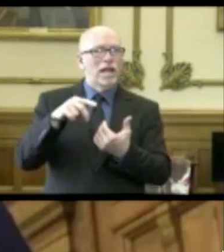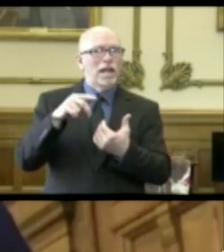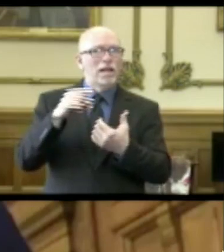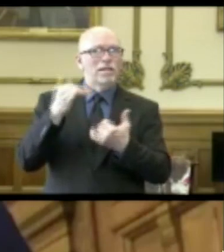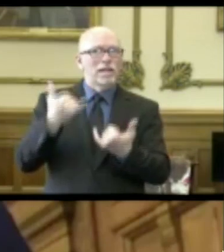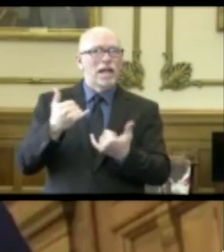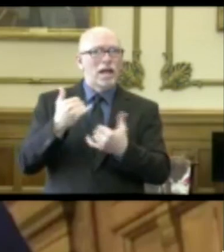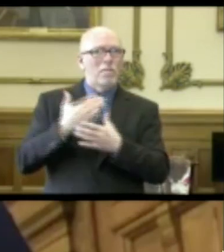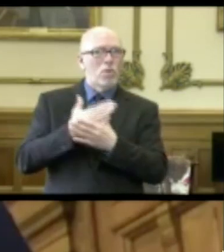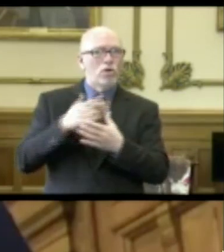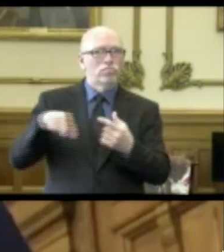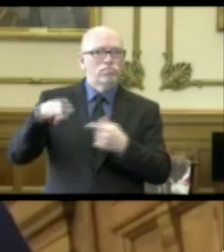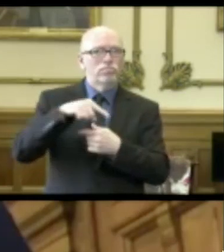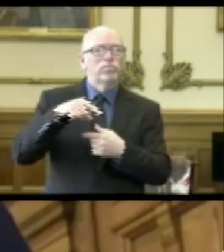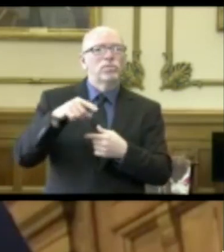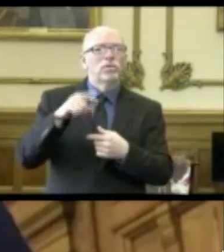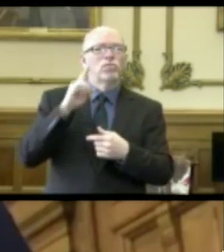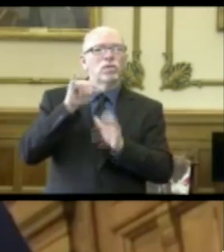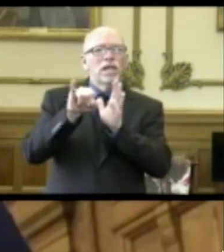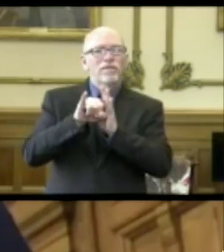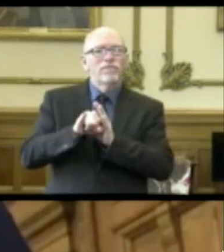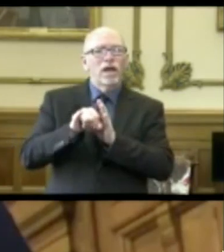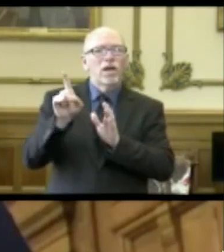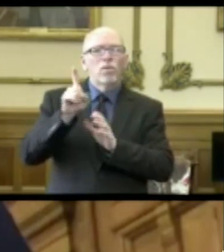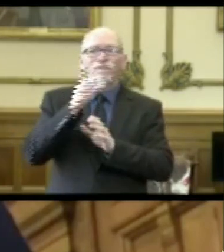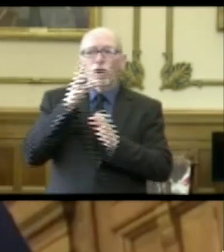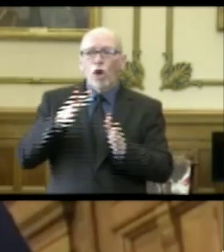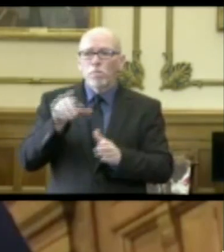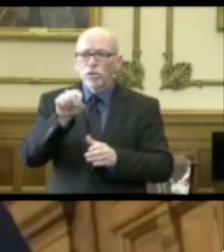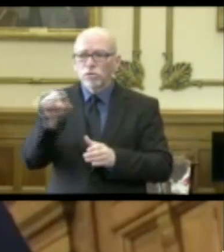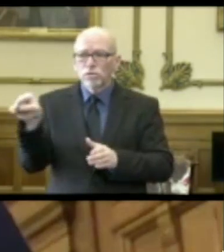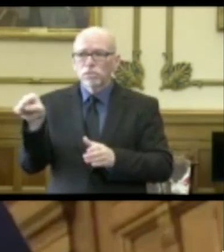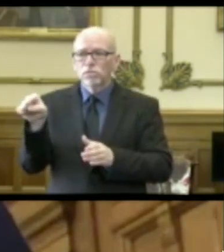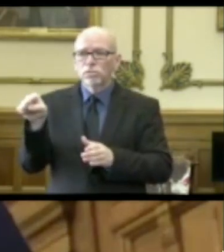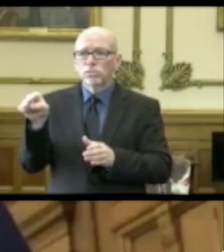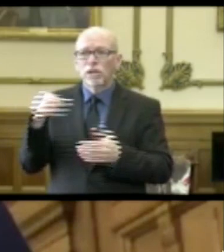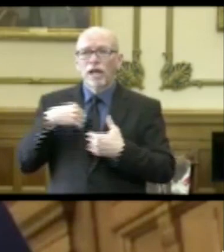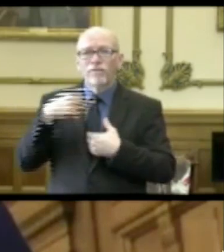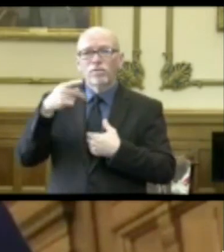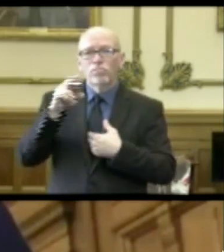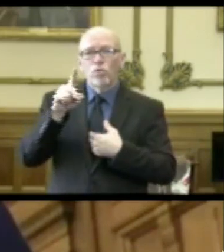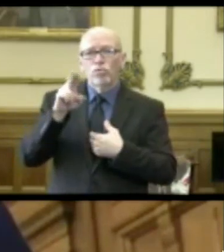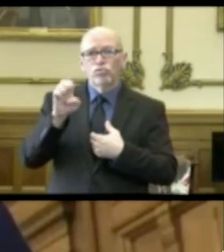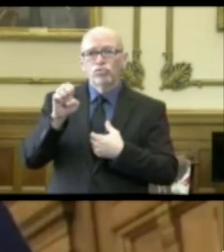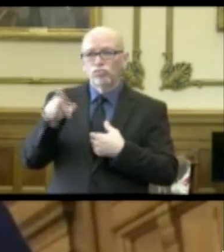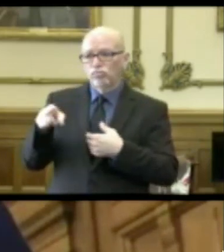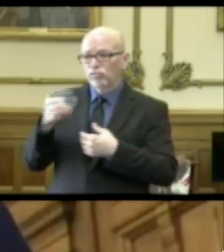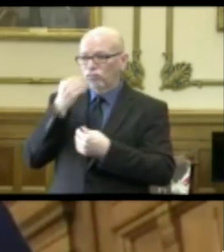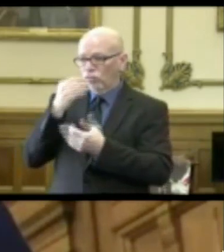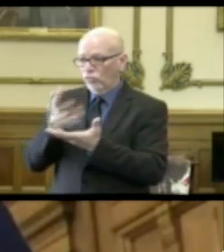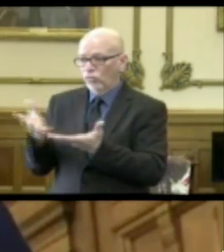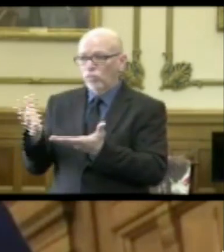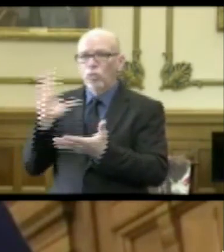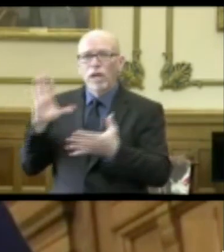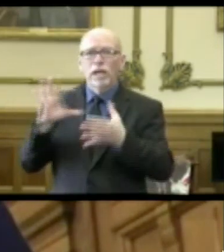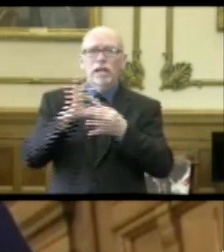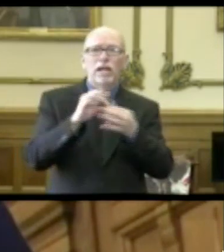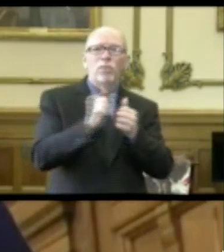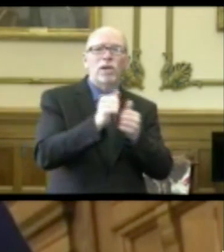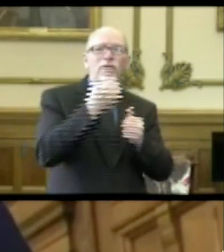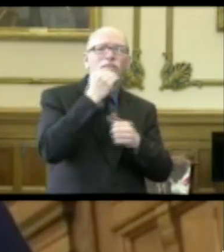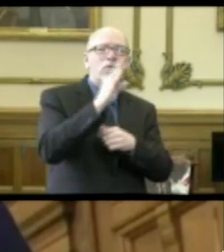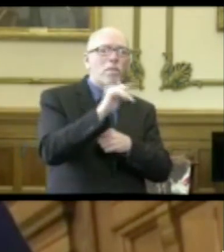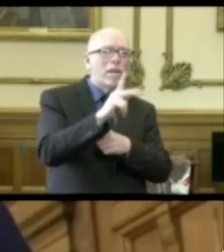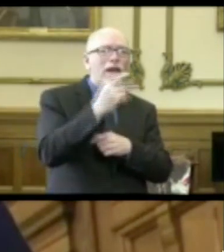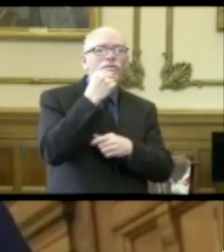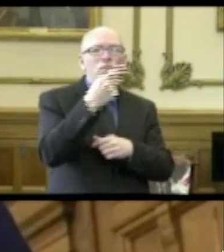undertaken is identifying those farmers with produce and then connecting them to food banks and to food pantries.